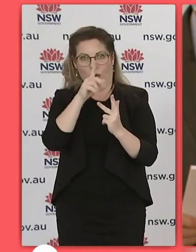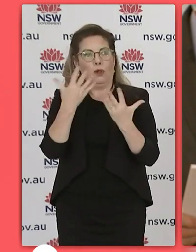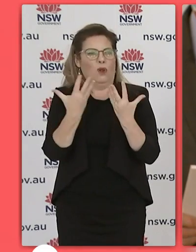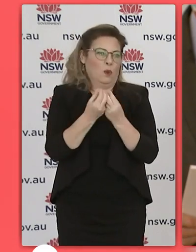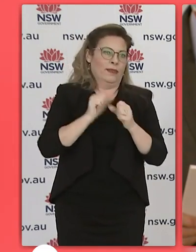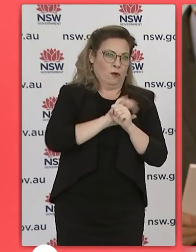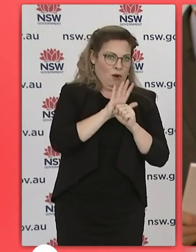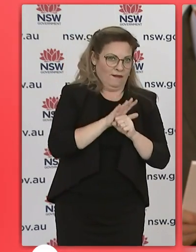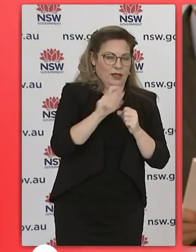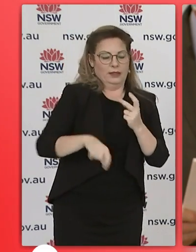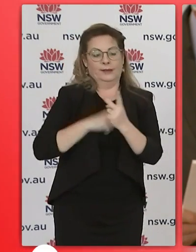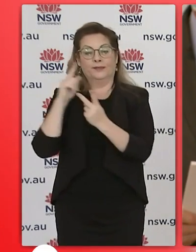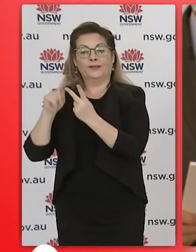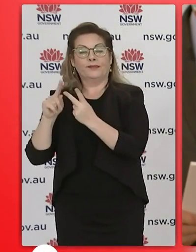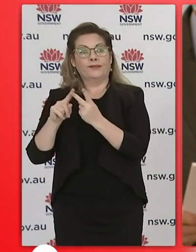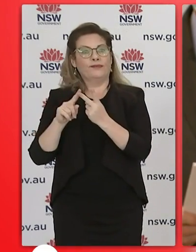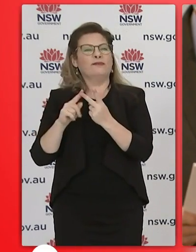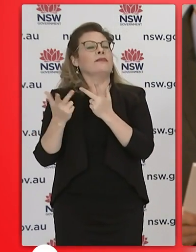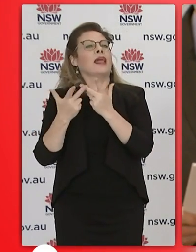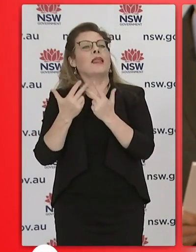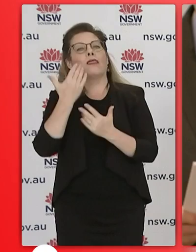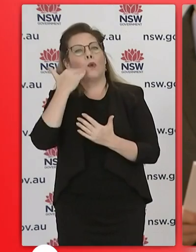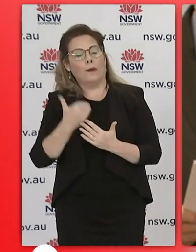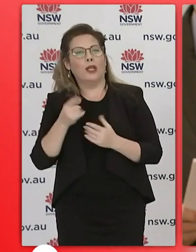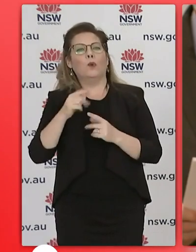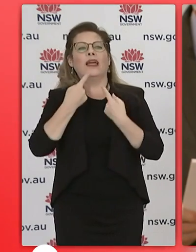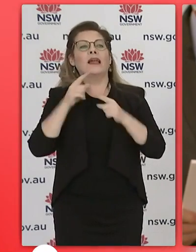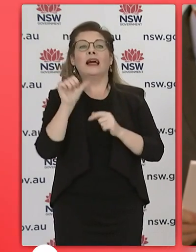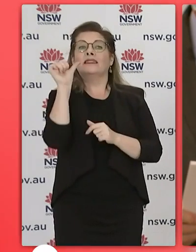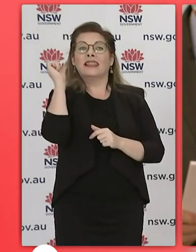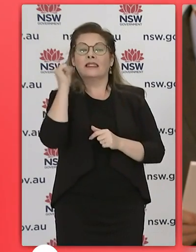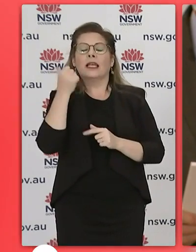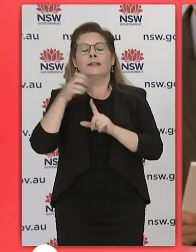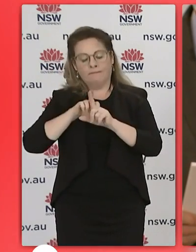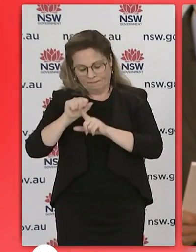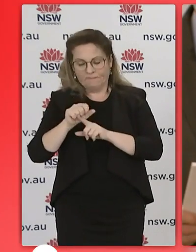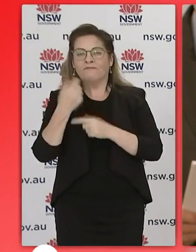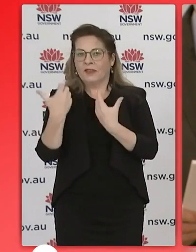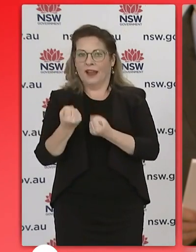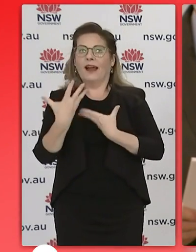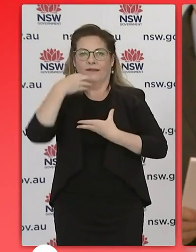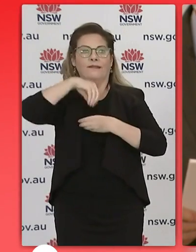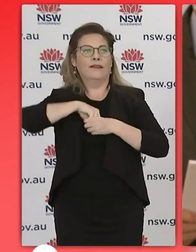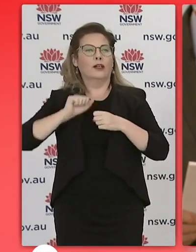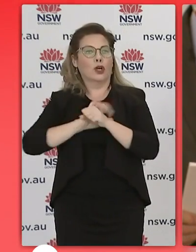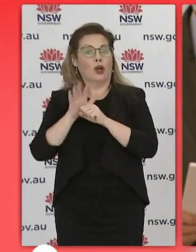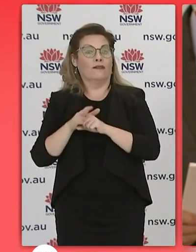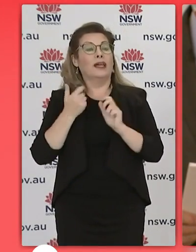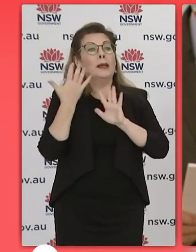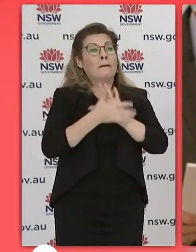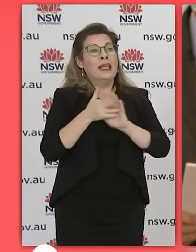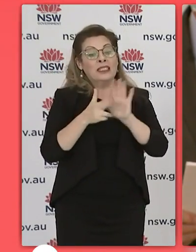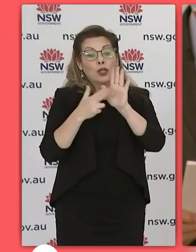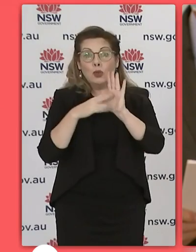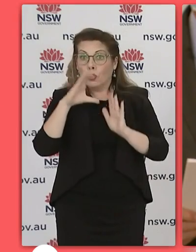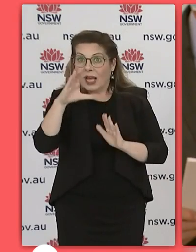case in newcastle that we announced yesterday so all of those new cases we're announcing are linked but again i